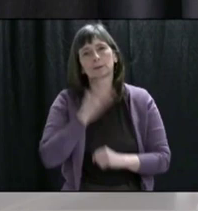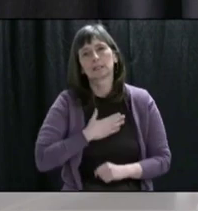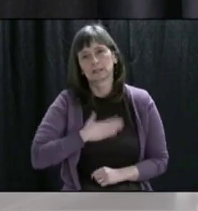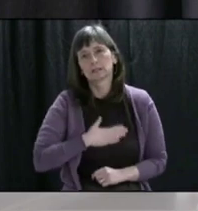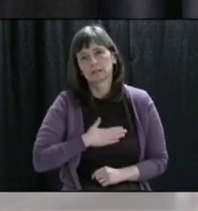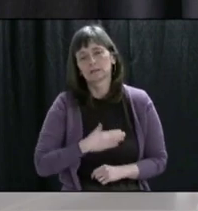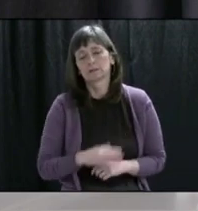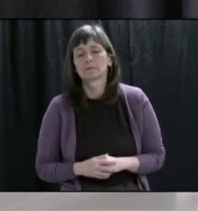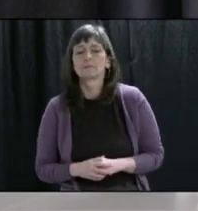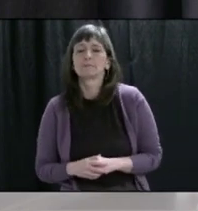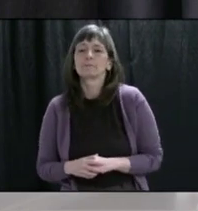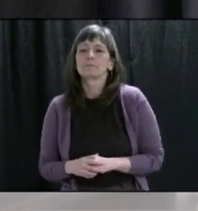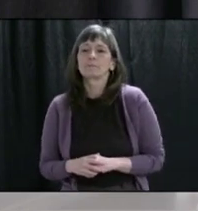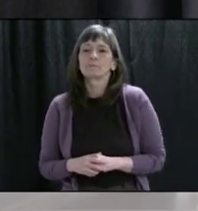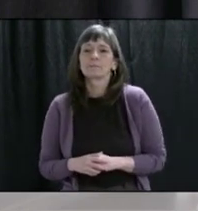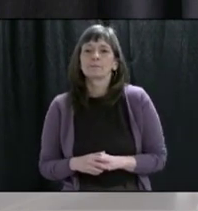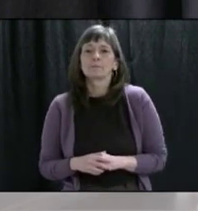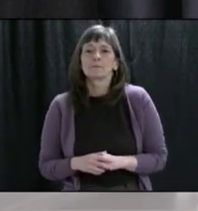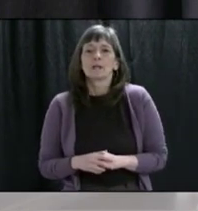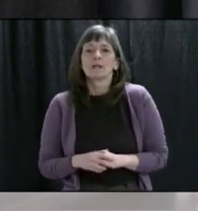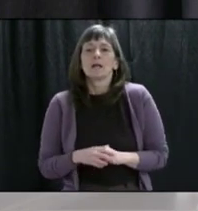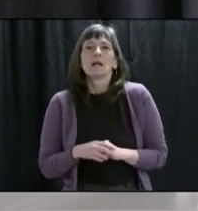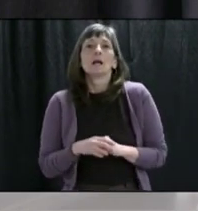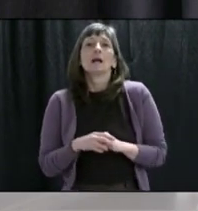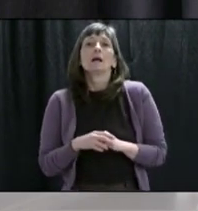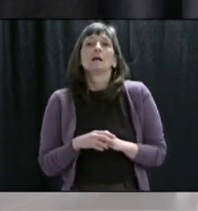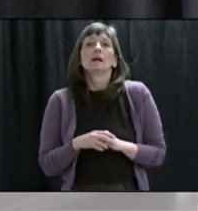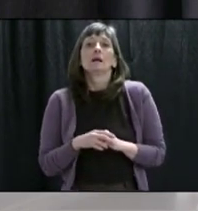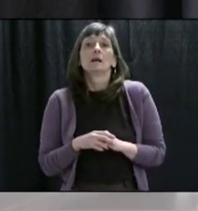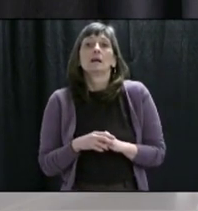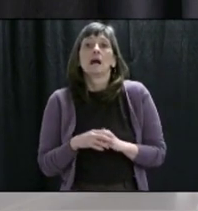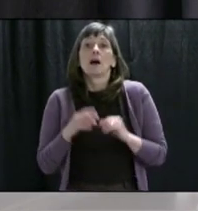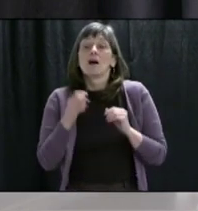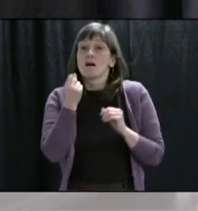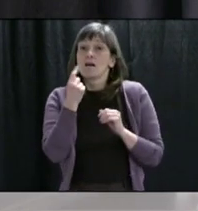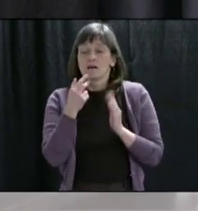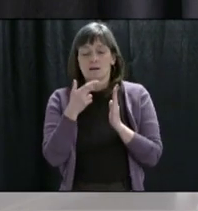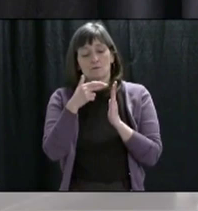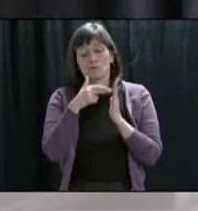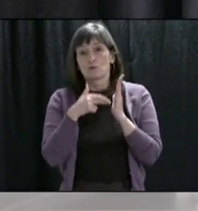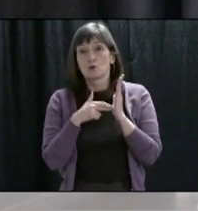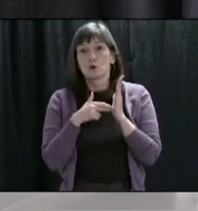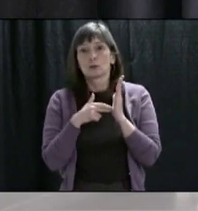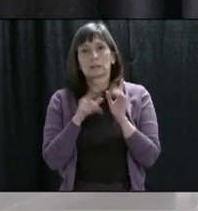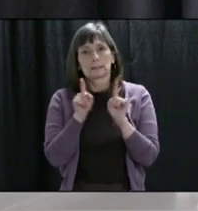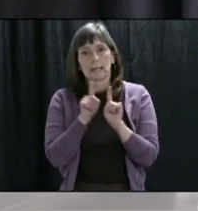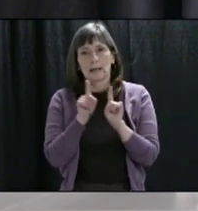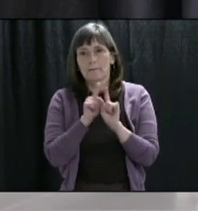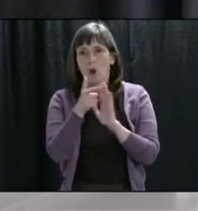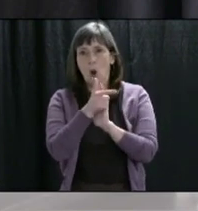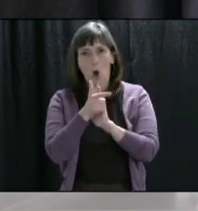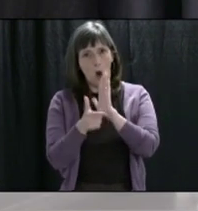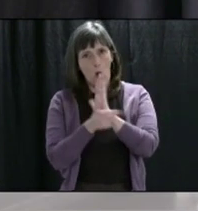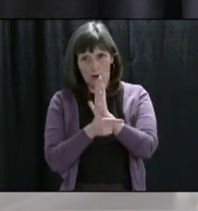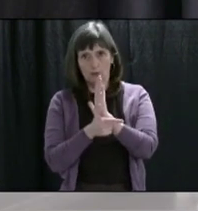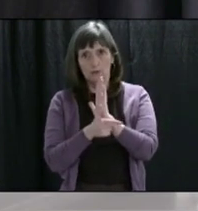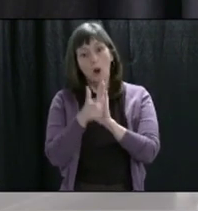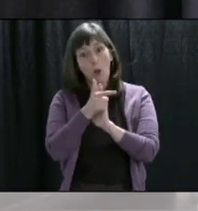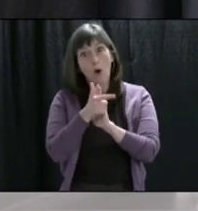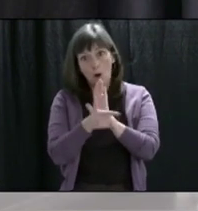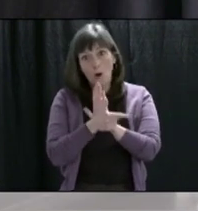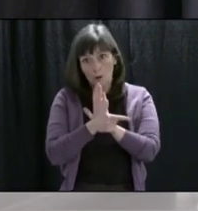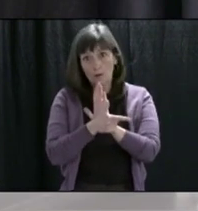Fitzgerald's recommendations in our state of emergency have the force of law and regulation. We've been in discussions